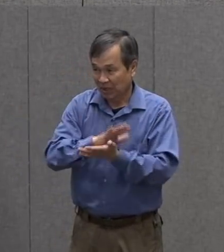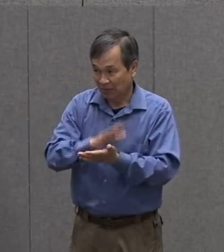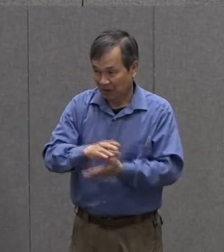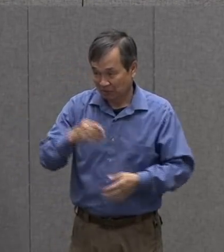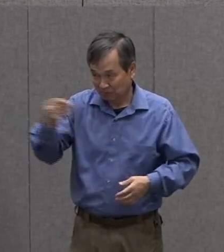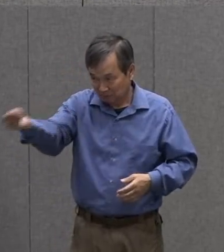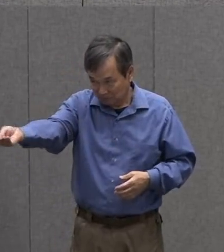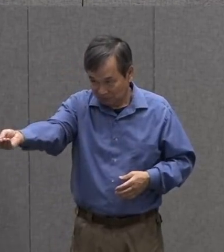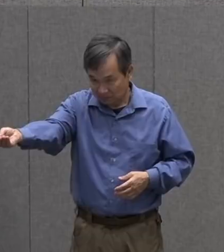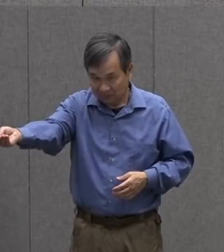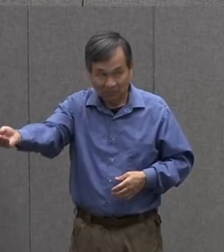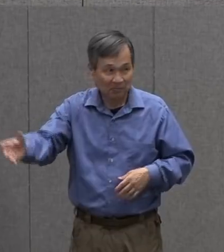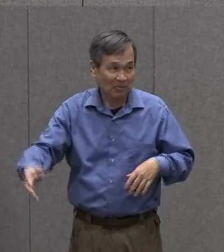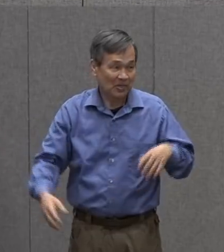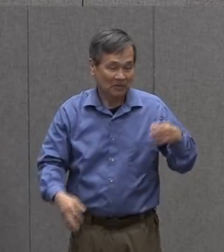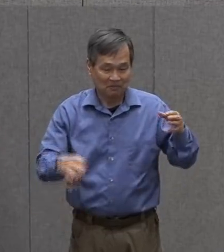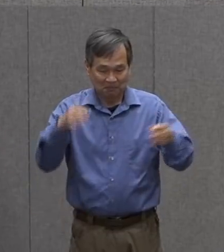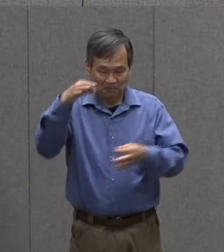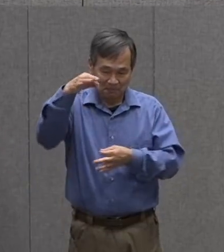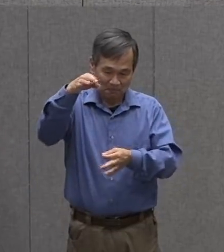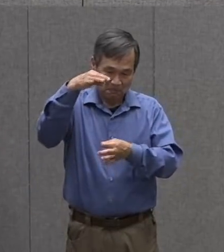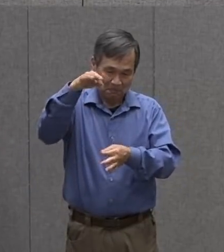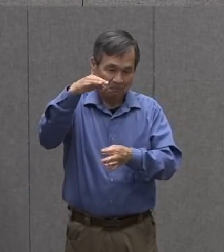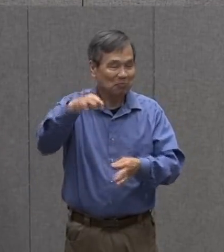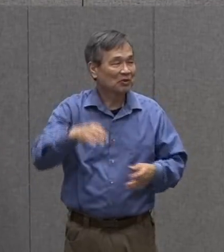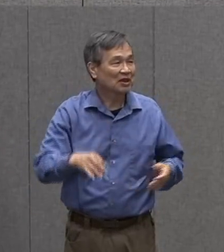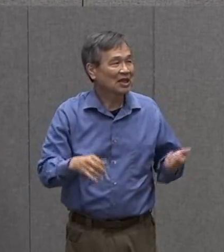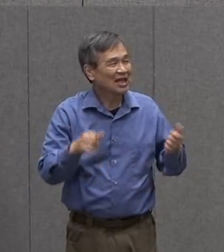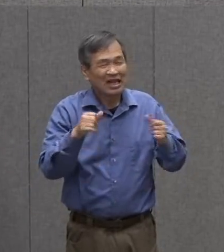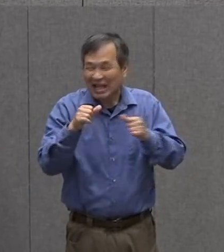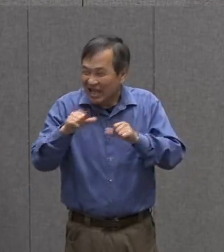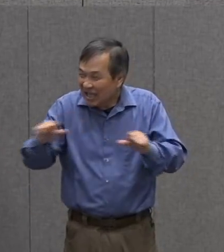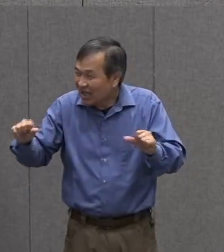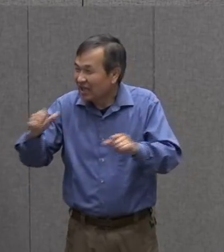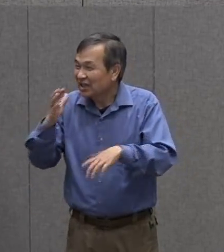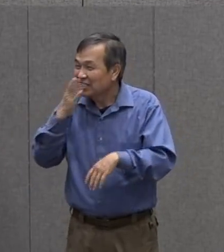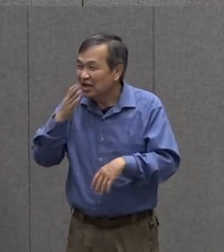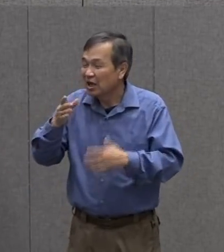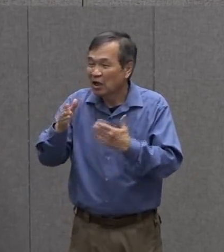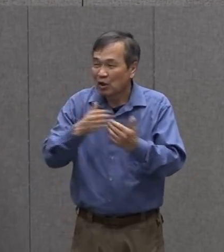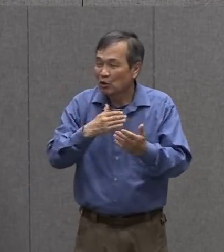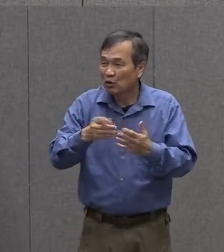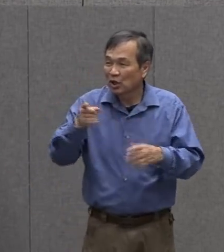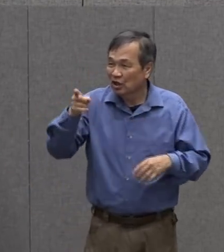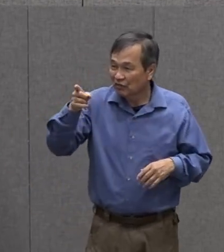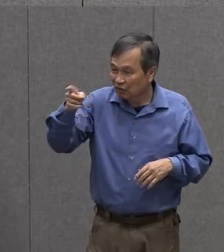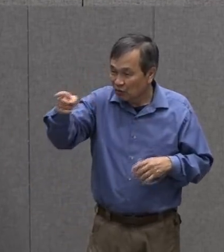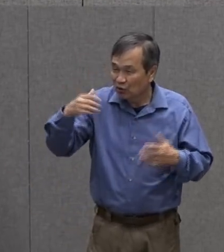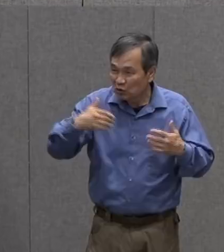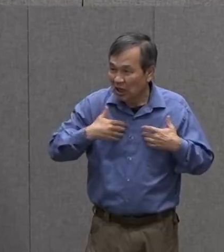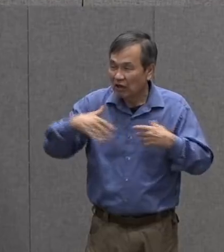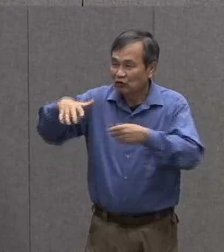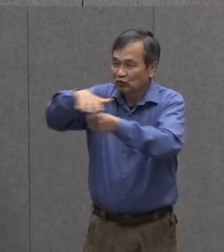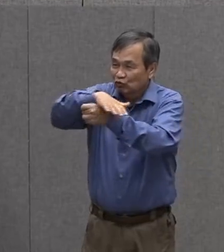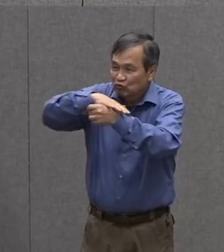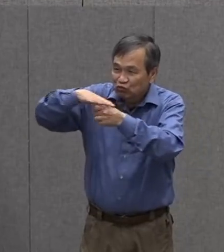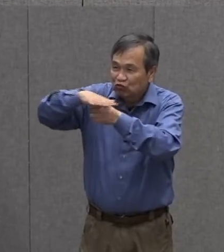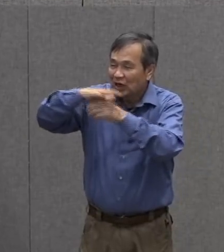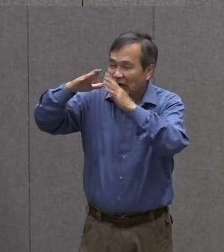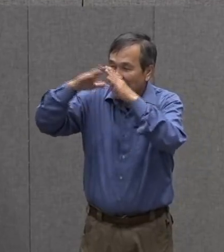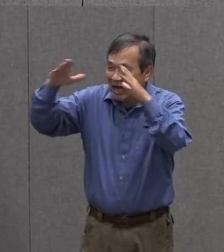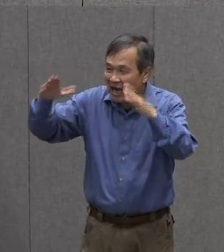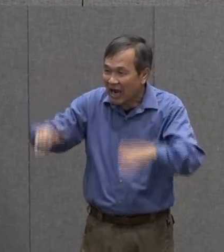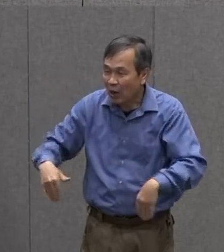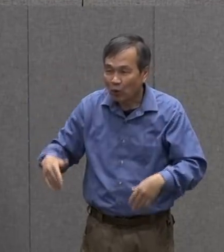this paper can be any color it's whatever you've got sitting around the house so i